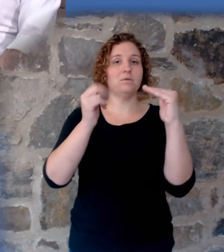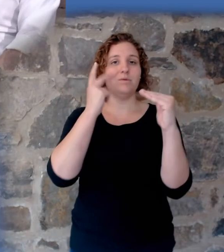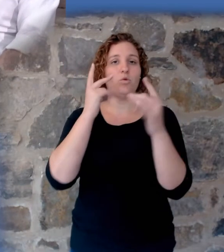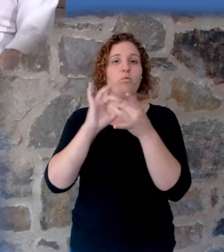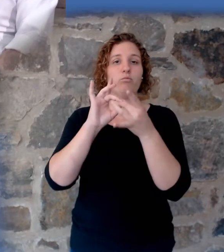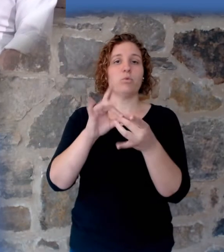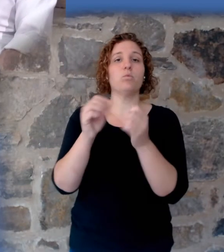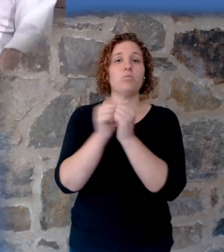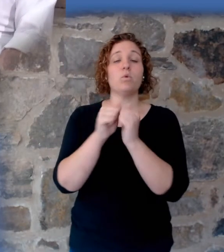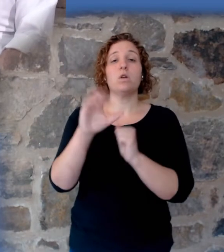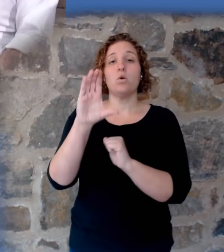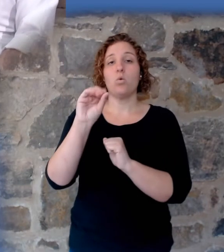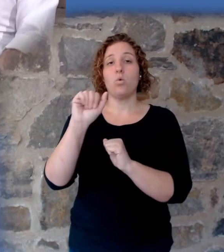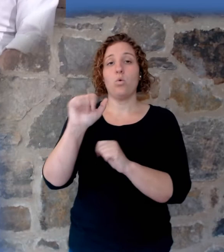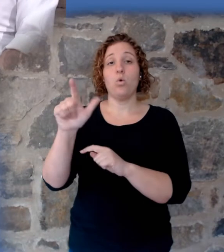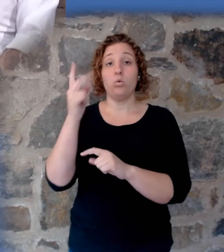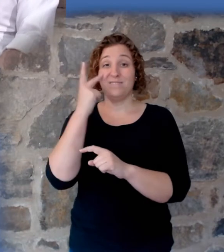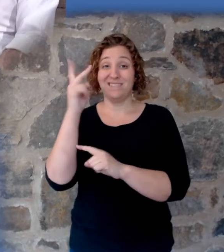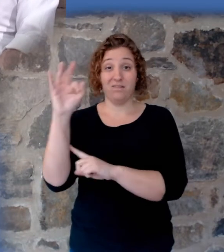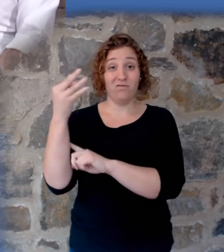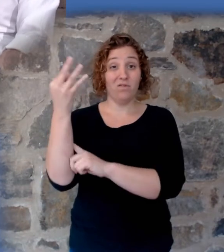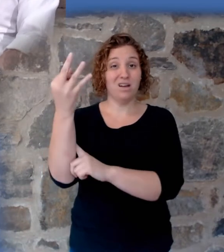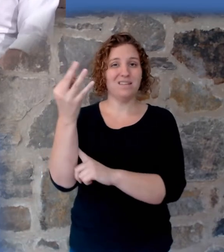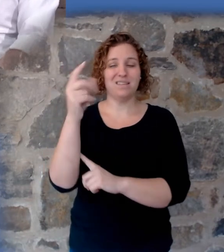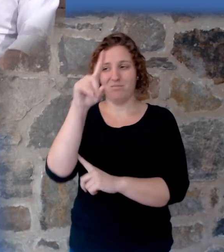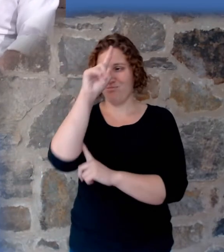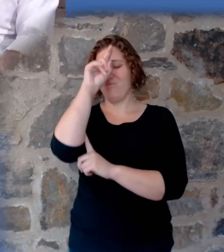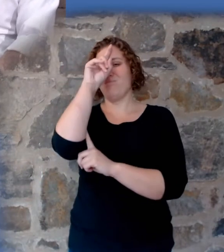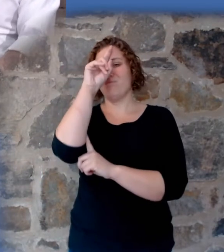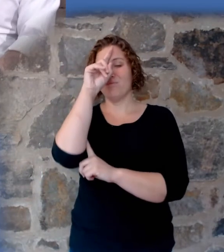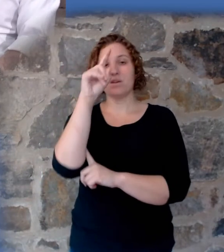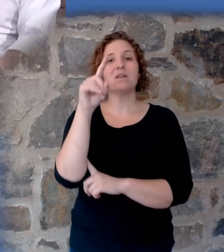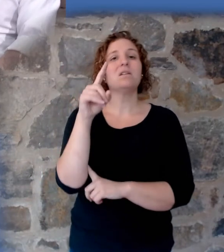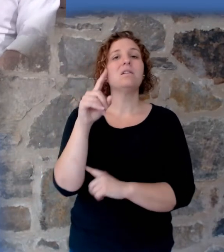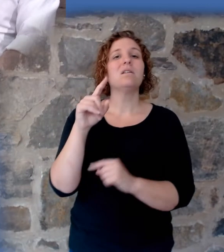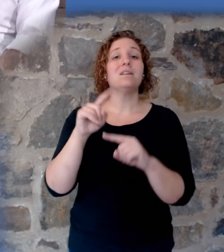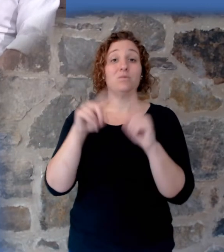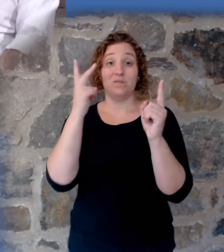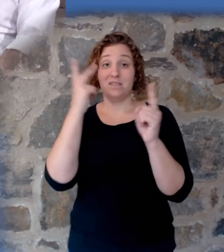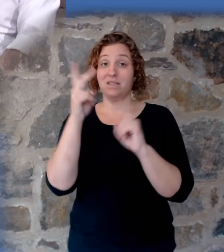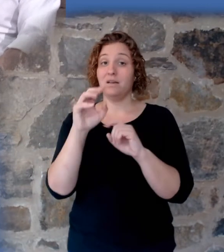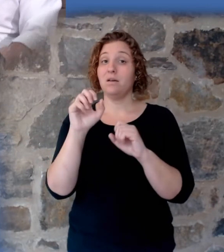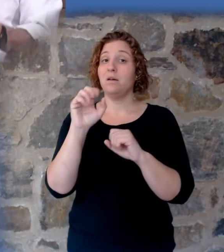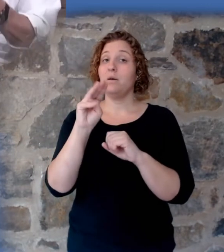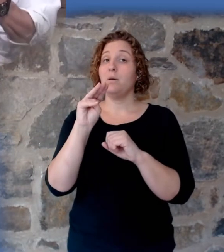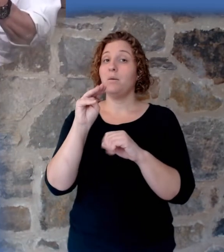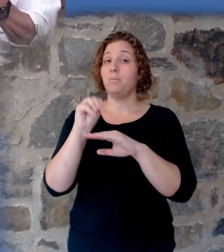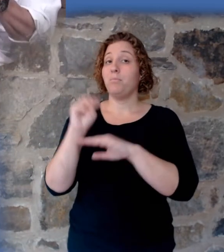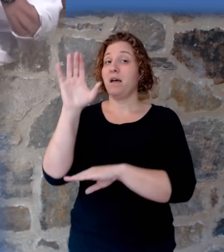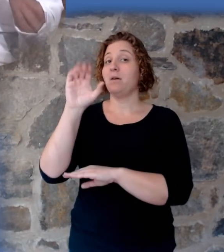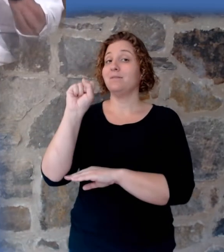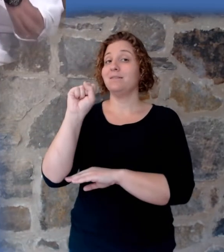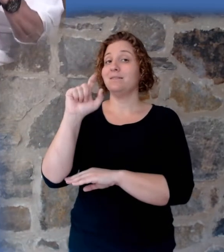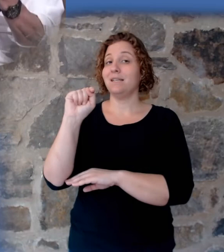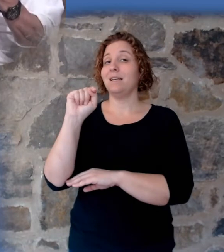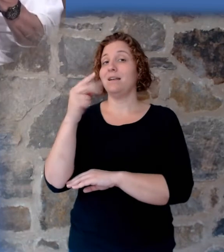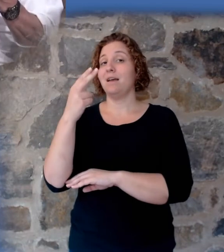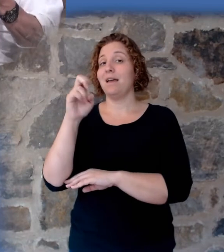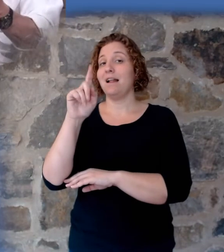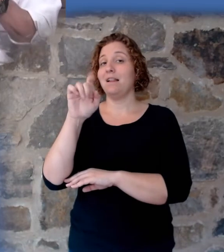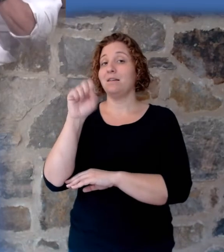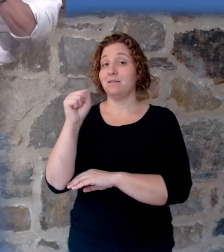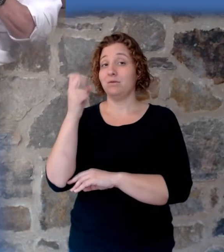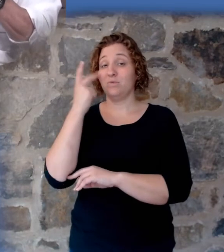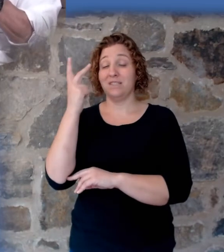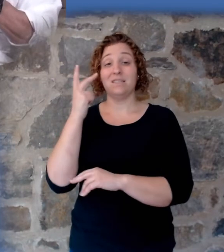some upside down and it made no sense until Mount St. Helens and a cataclysmic event where fountains are broken up,